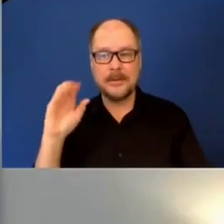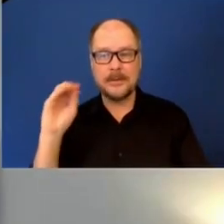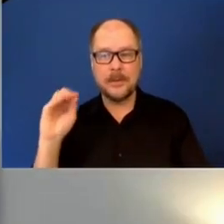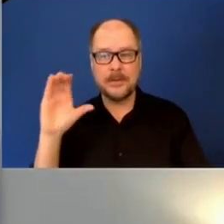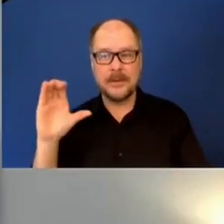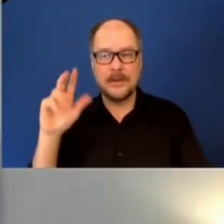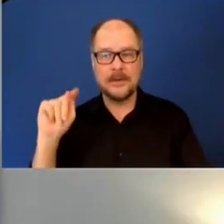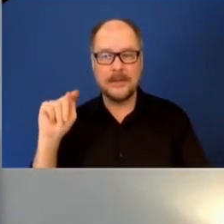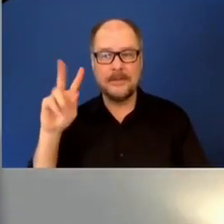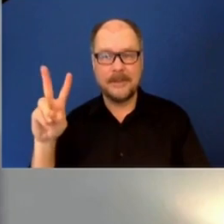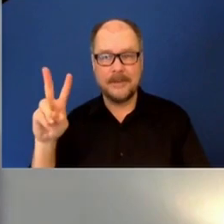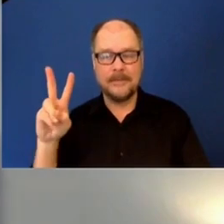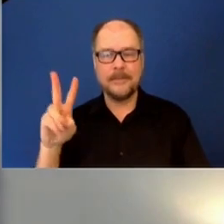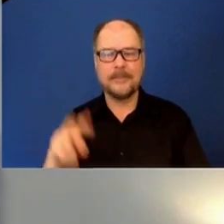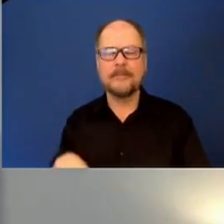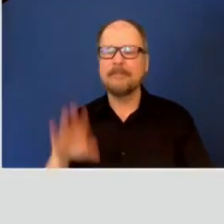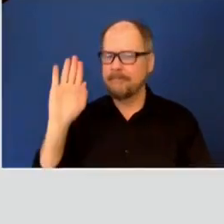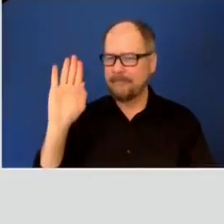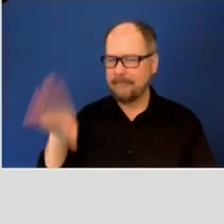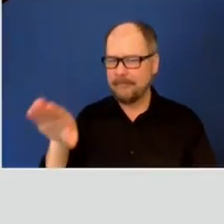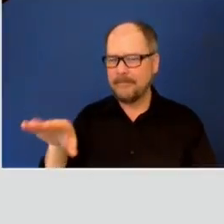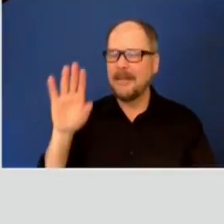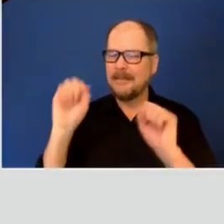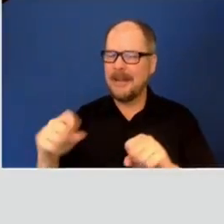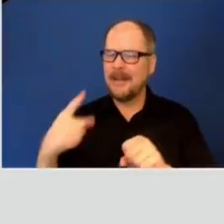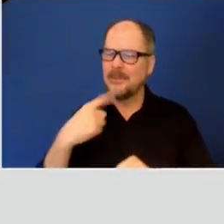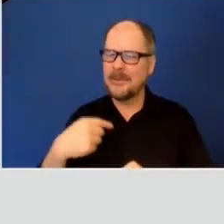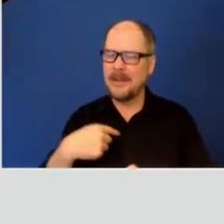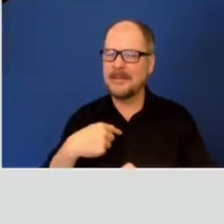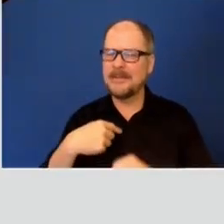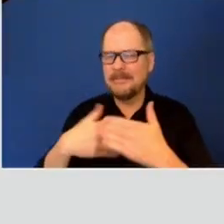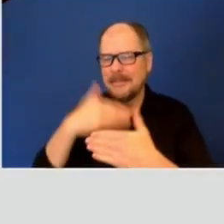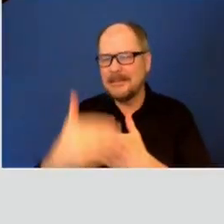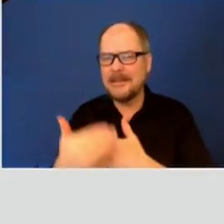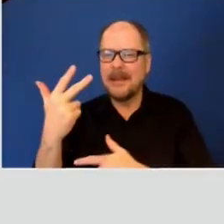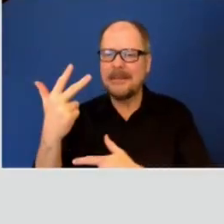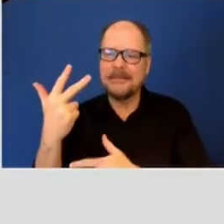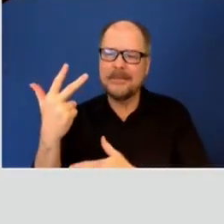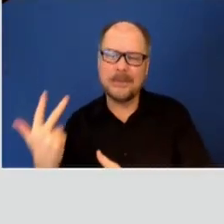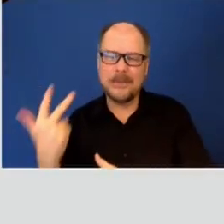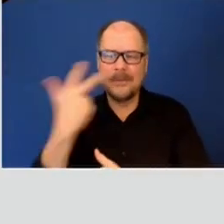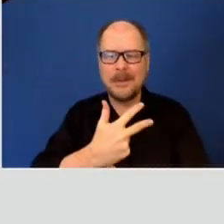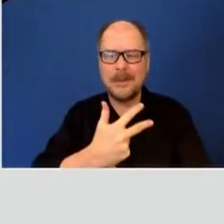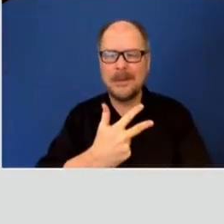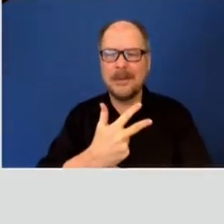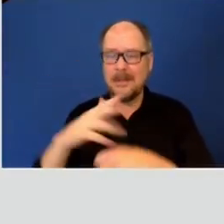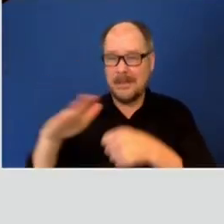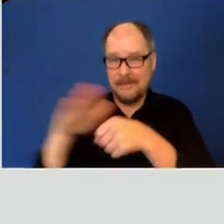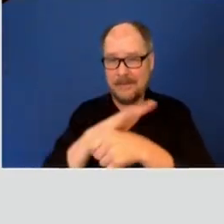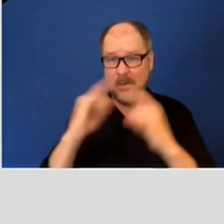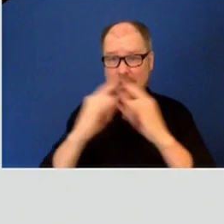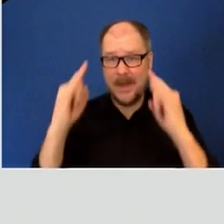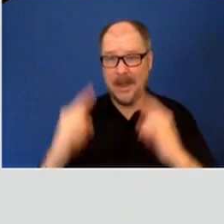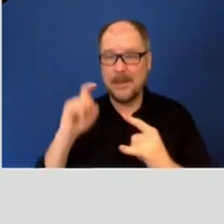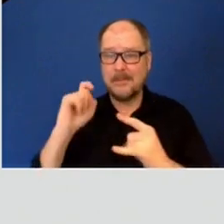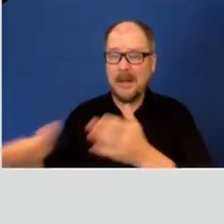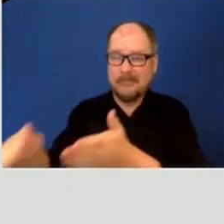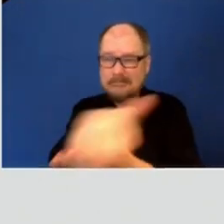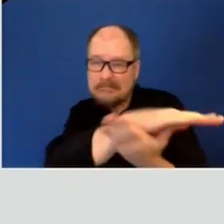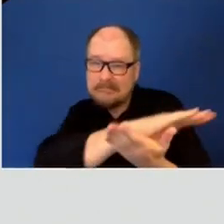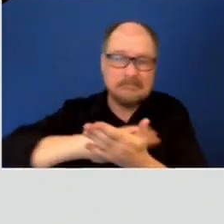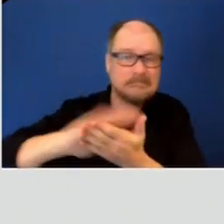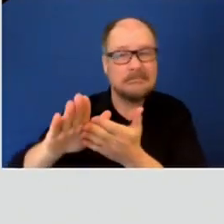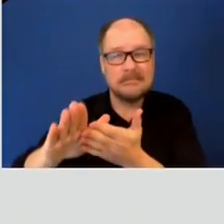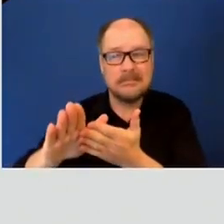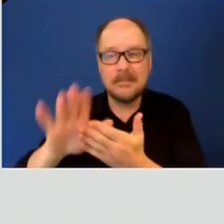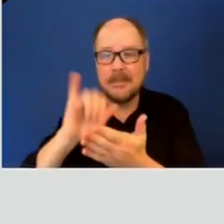Hey there. Can you tell me a little bit about the next 72 hours? Does the entire encampment have to be cleaned out by then, or